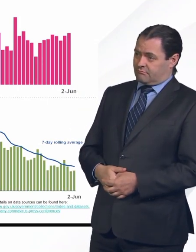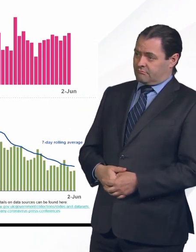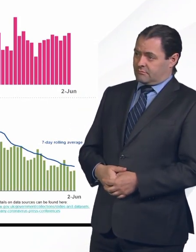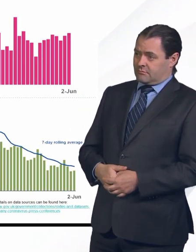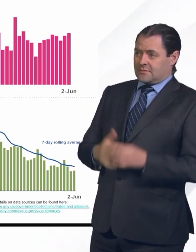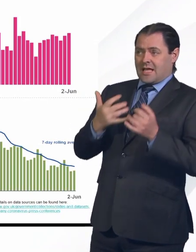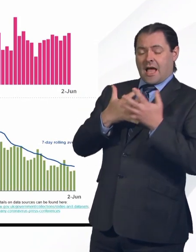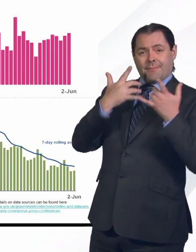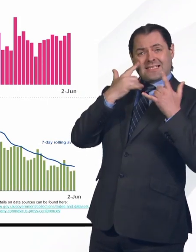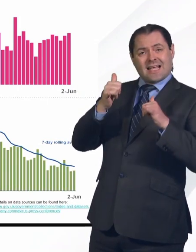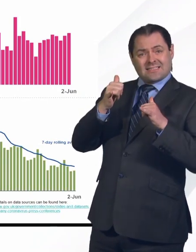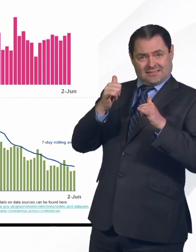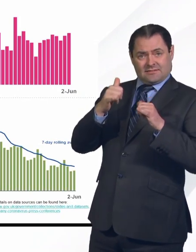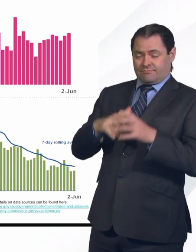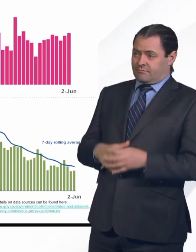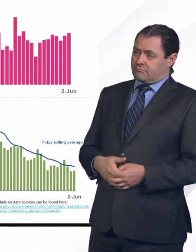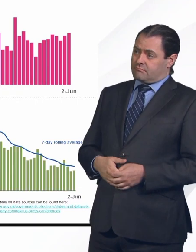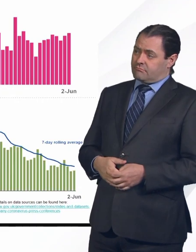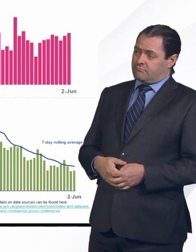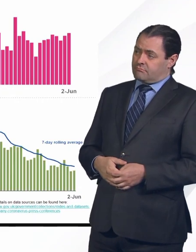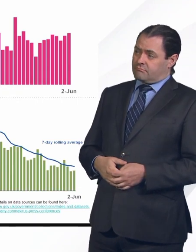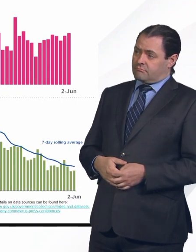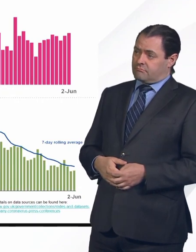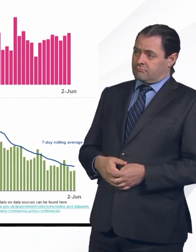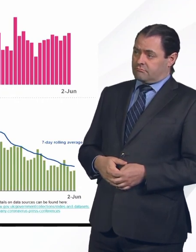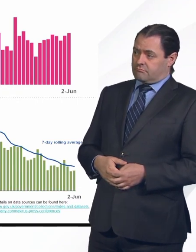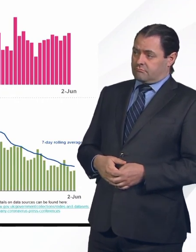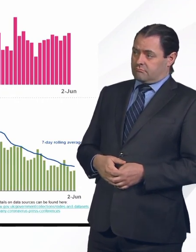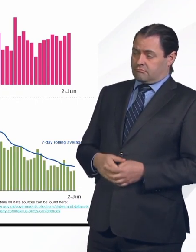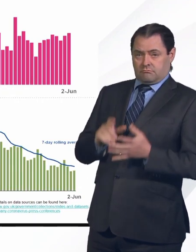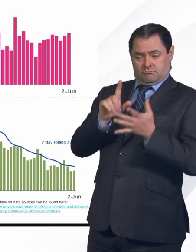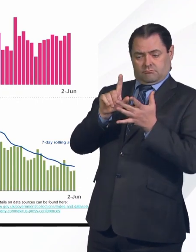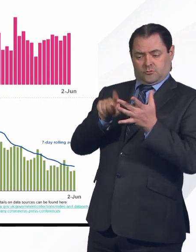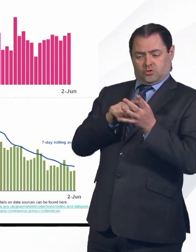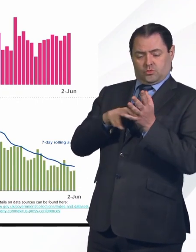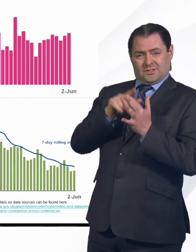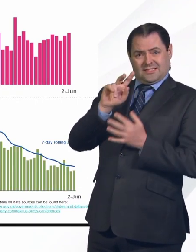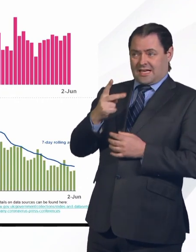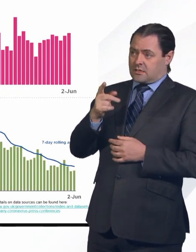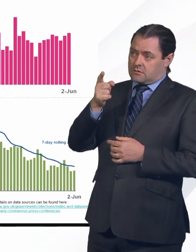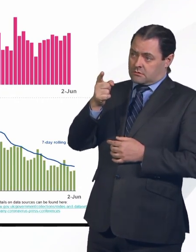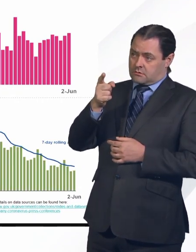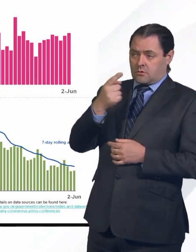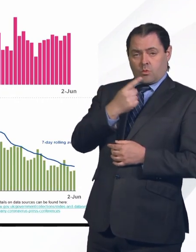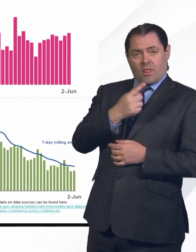of tests and that number of tests as of the 2nd of June was 135